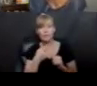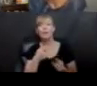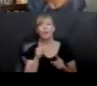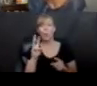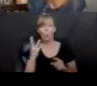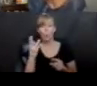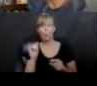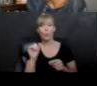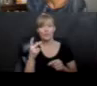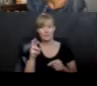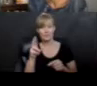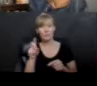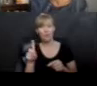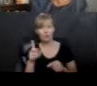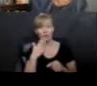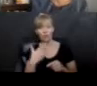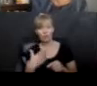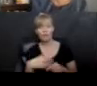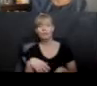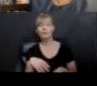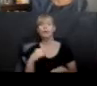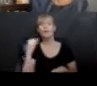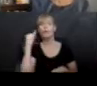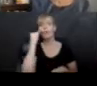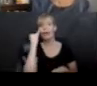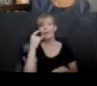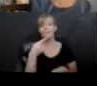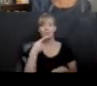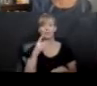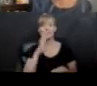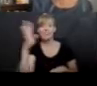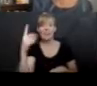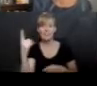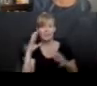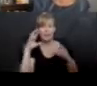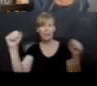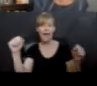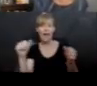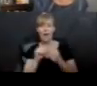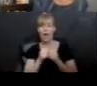Whisper? What if you were going to say something loudly? How could you say it?